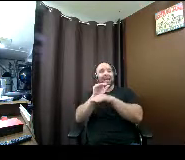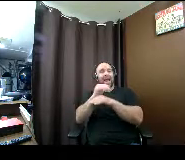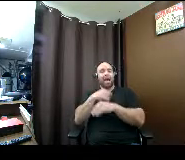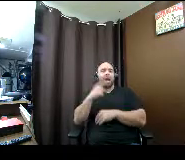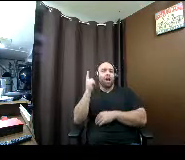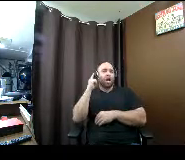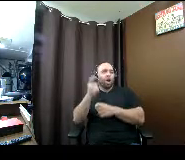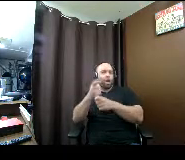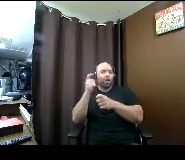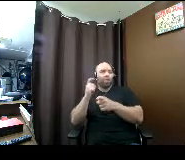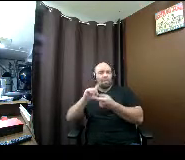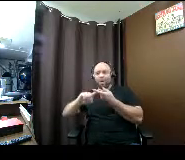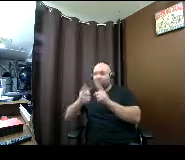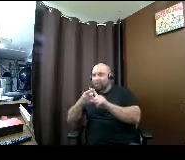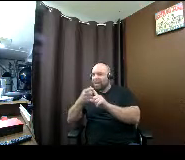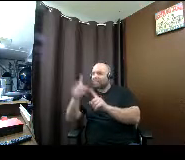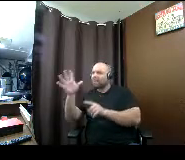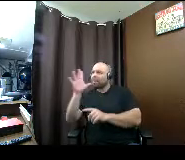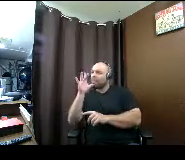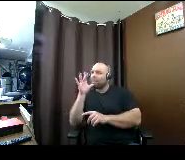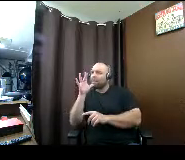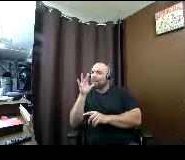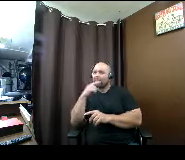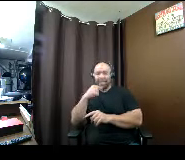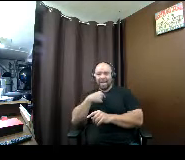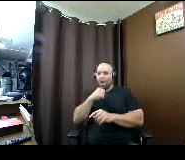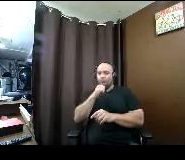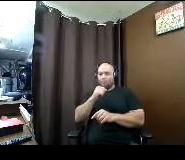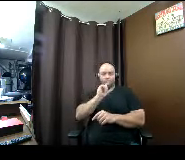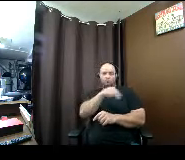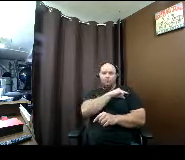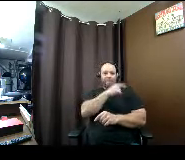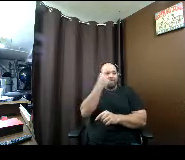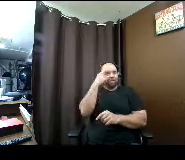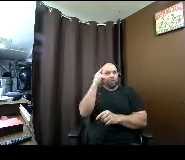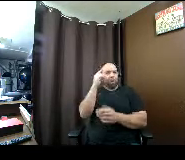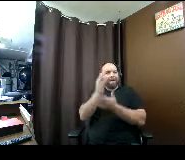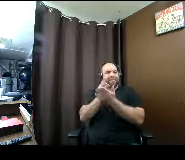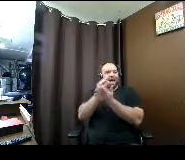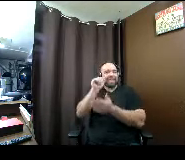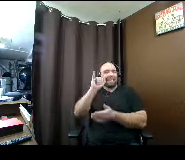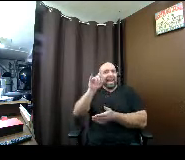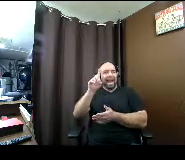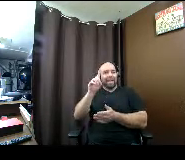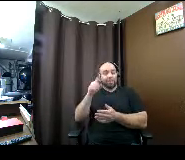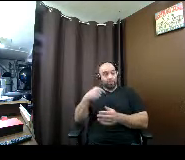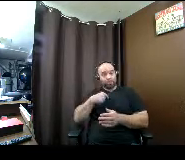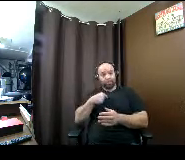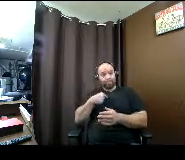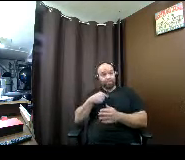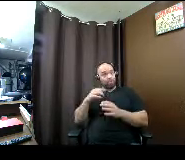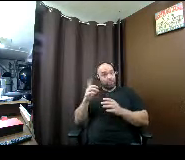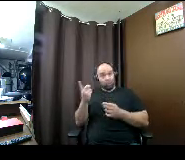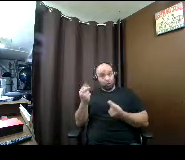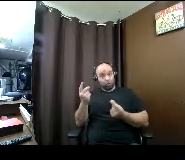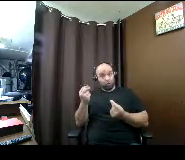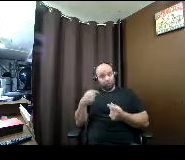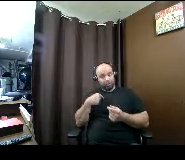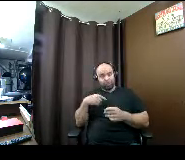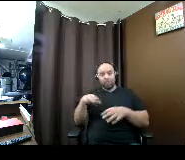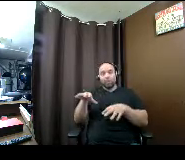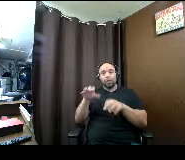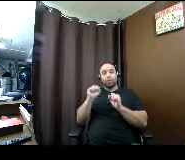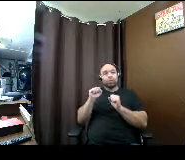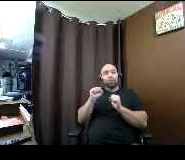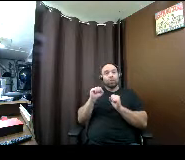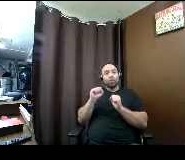a friend's mom that we wouldn't qualify for financial aid so what i did was um i took the two pieces of pizza that they offered me